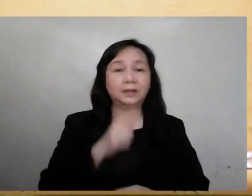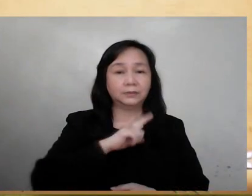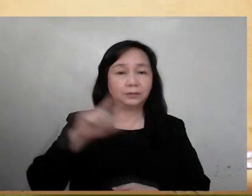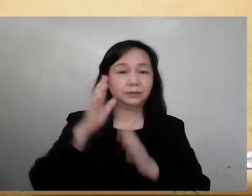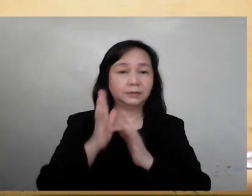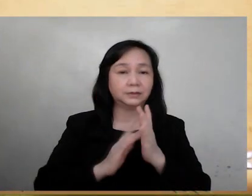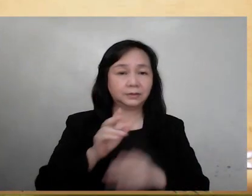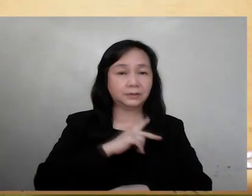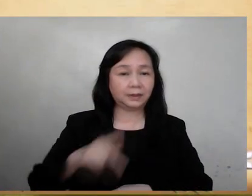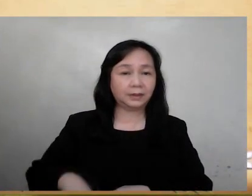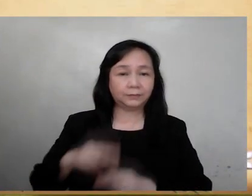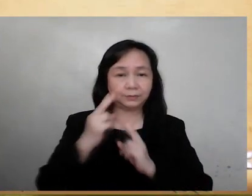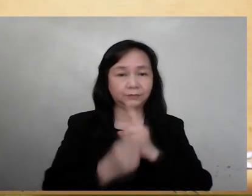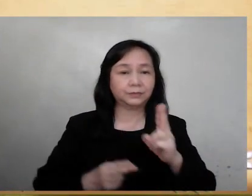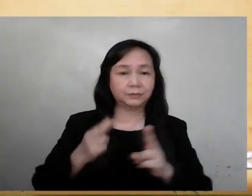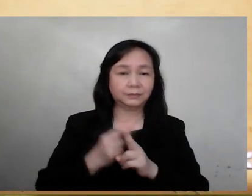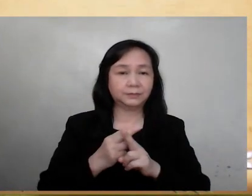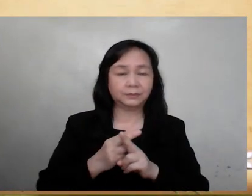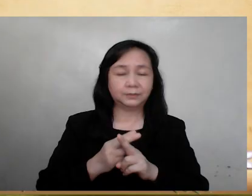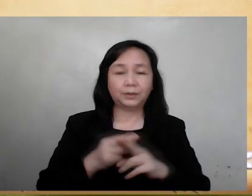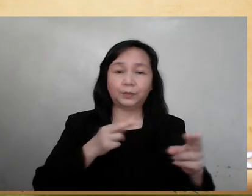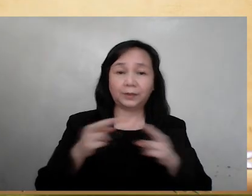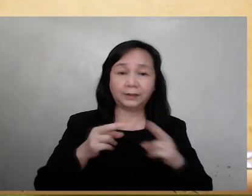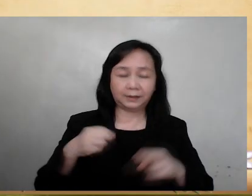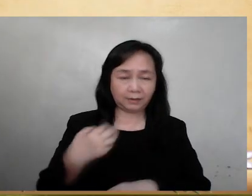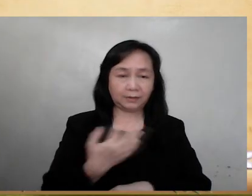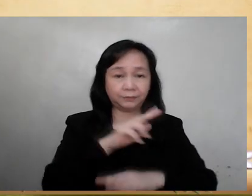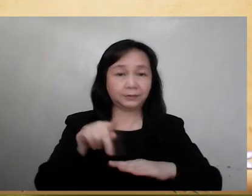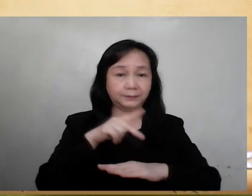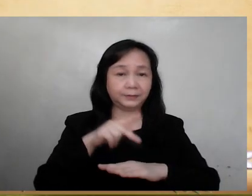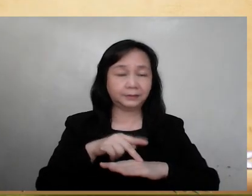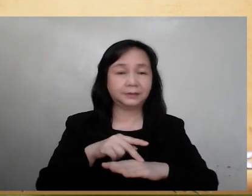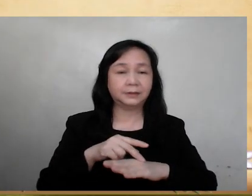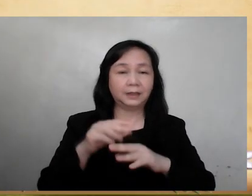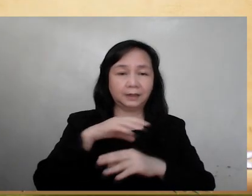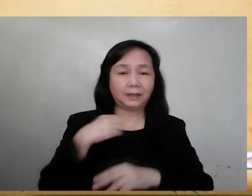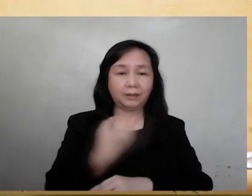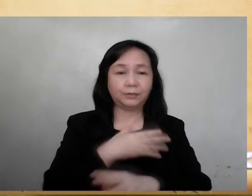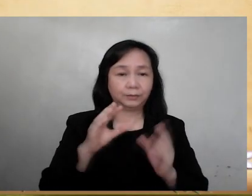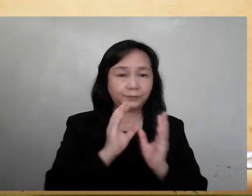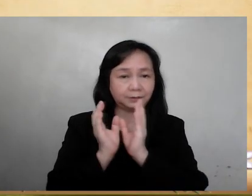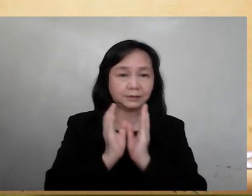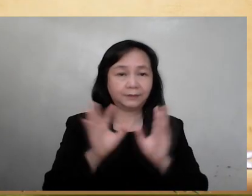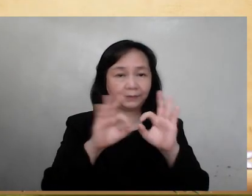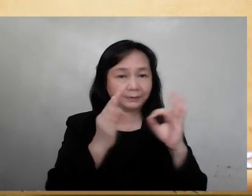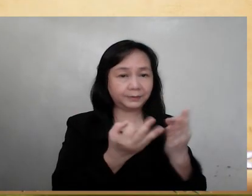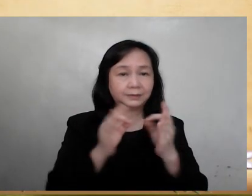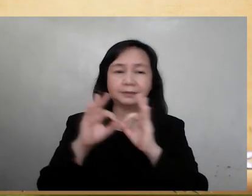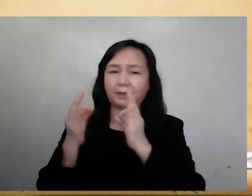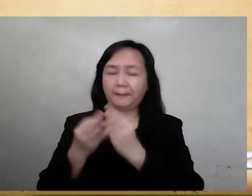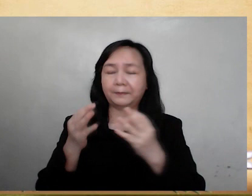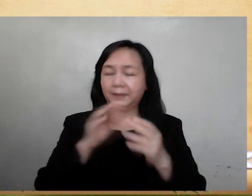Lord Jesus, King of the universe, reign in our country, our communities, and our families.